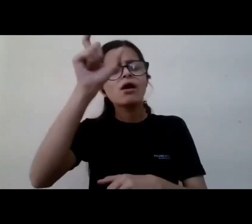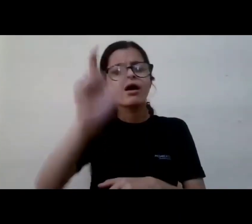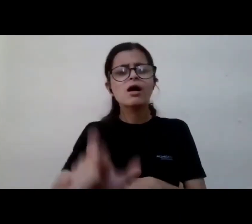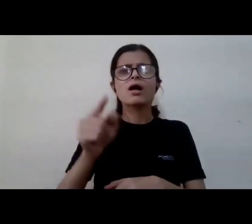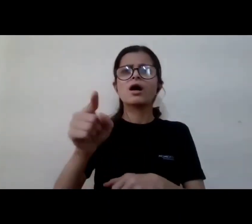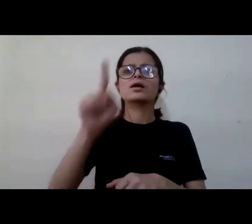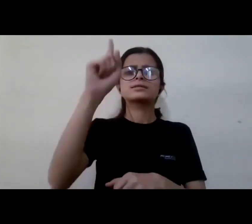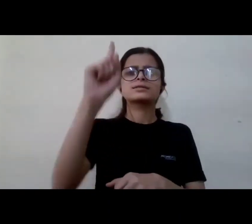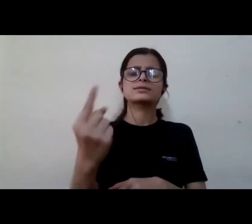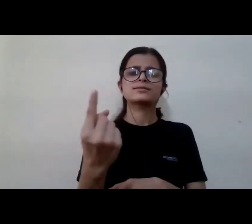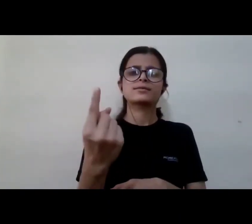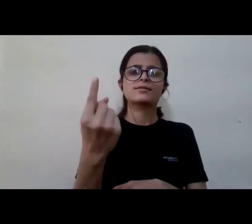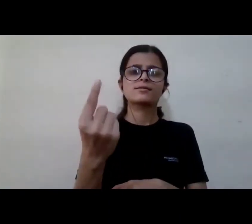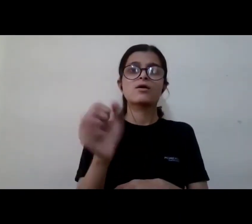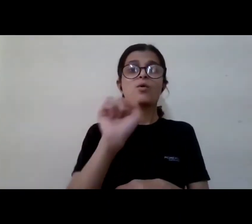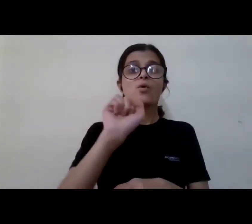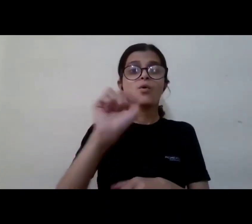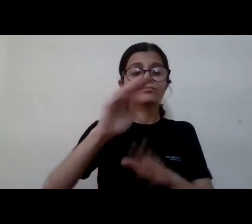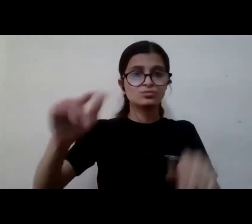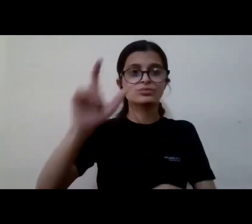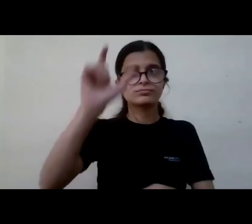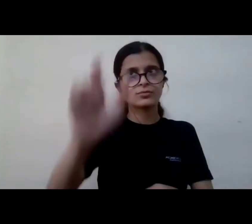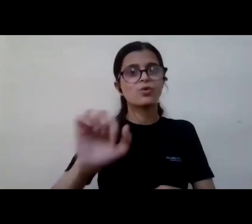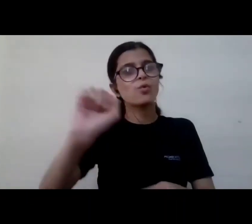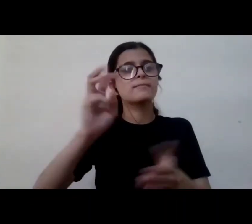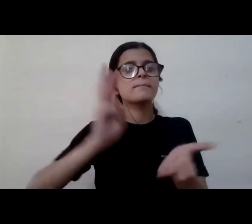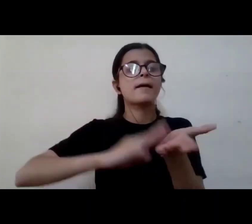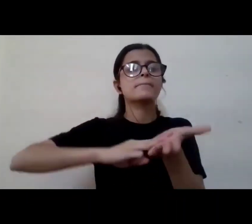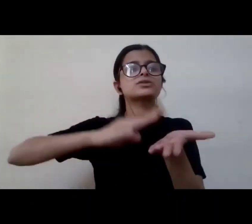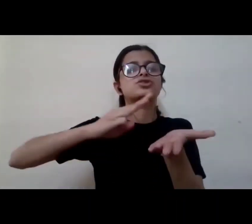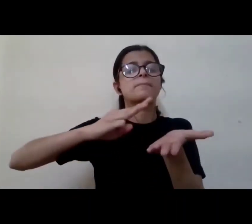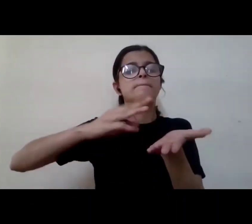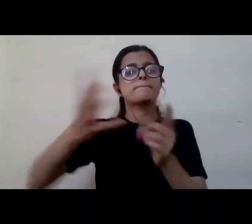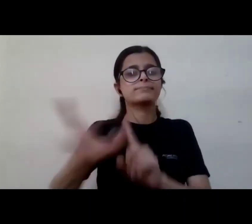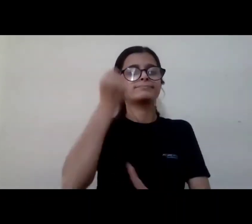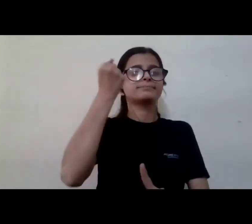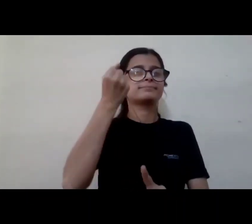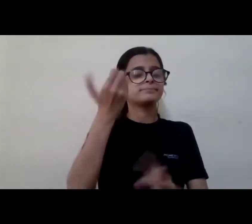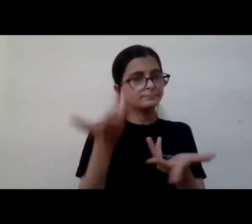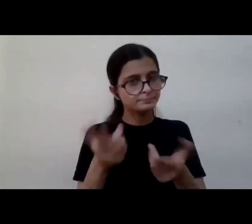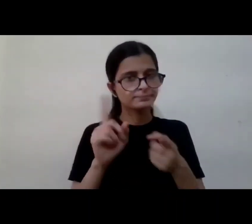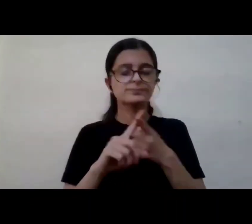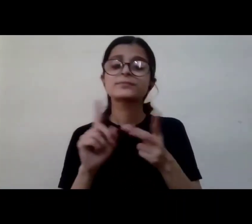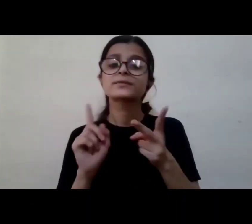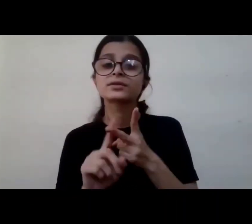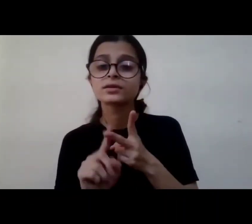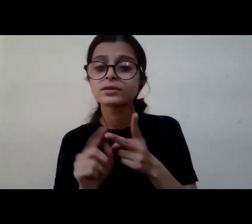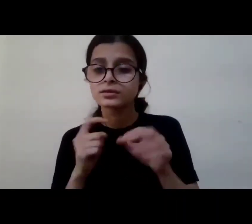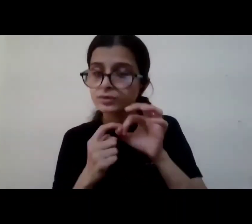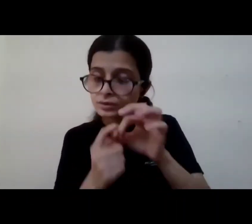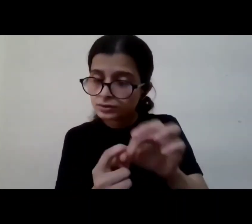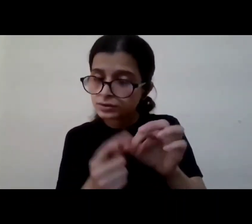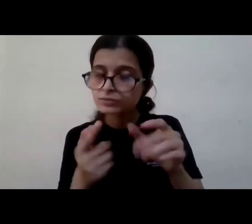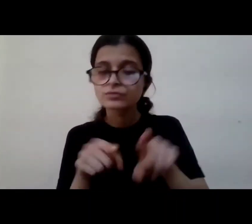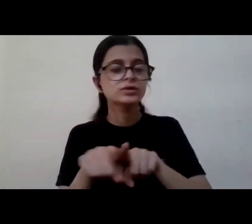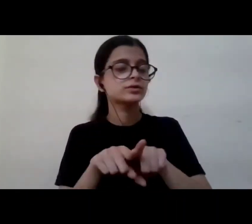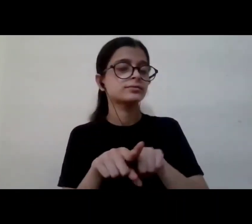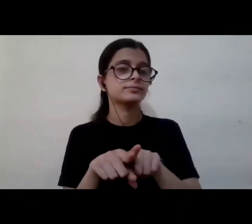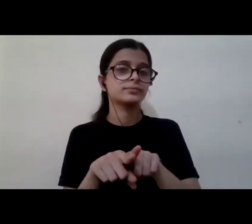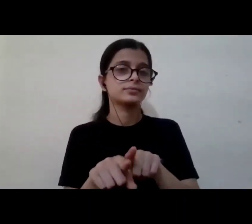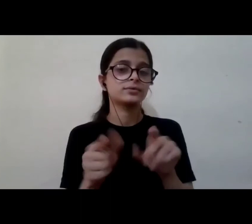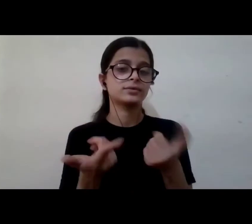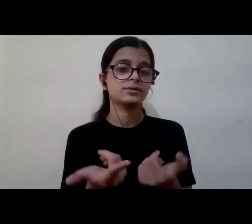can take the uh and sir a second question is like sir like in uh